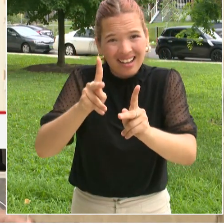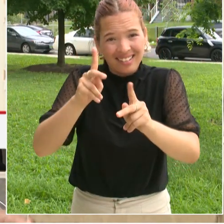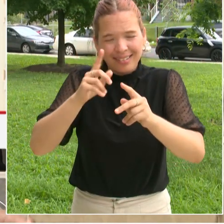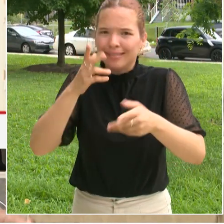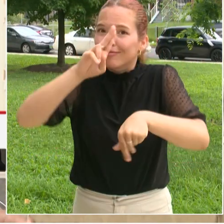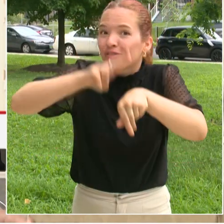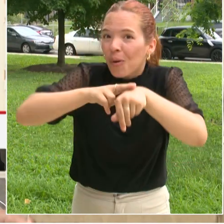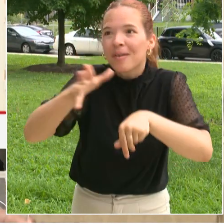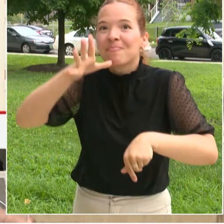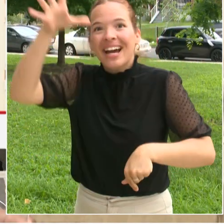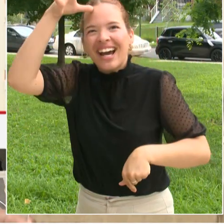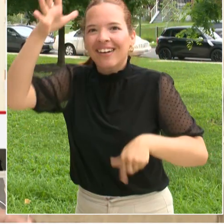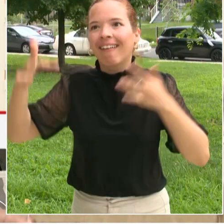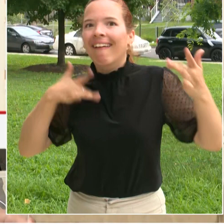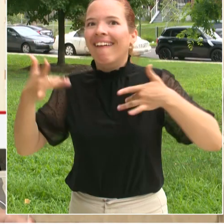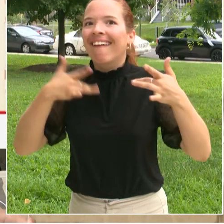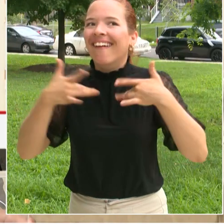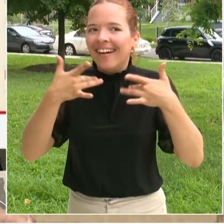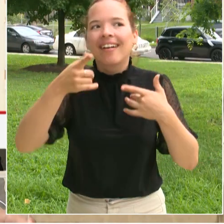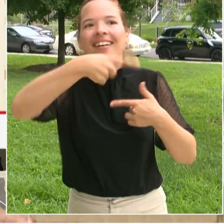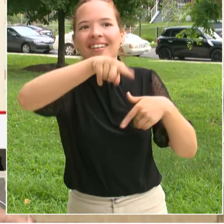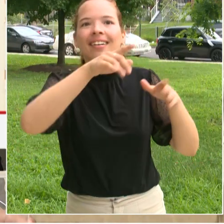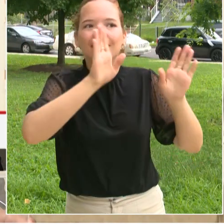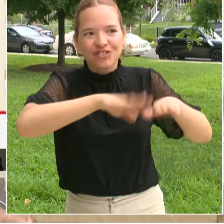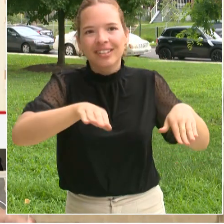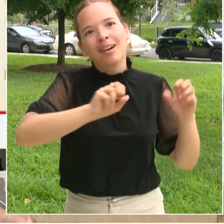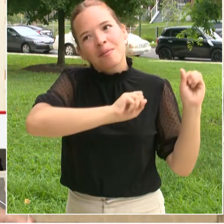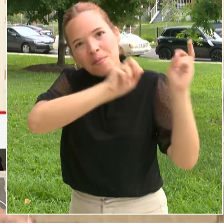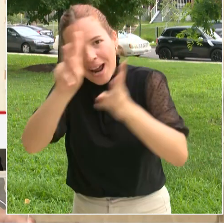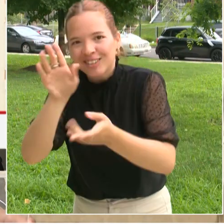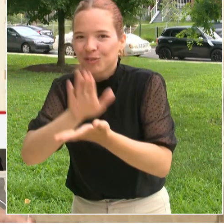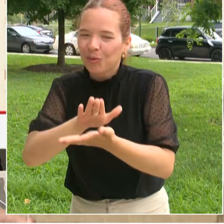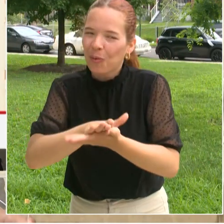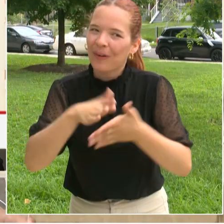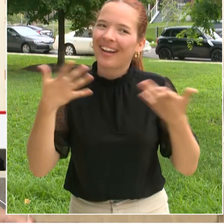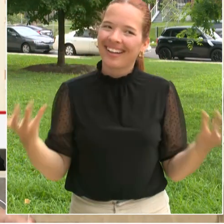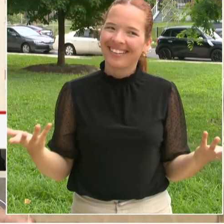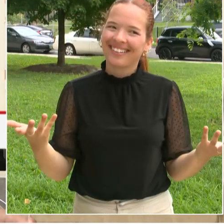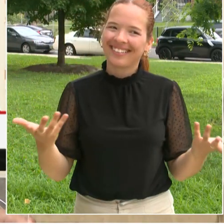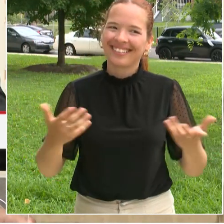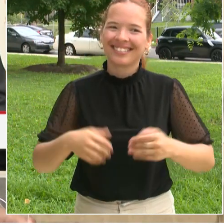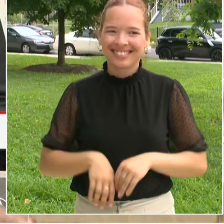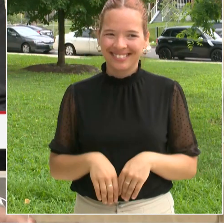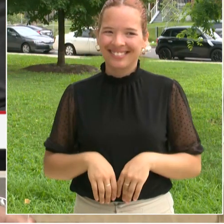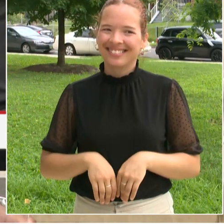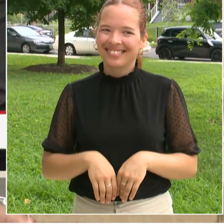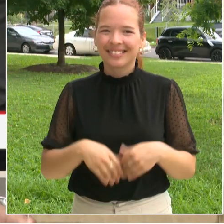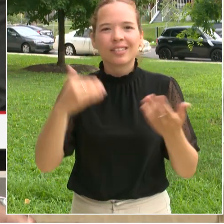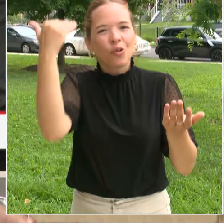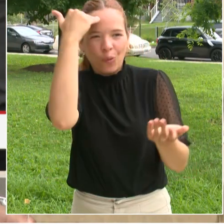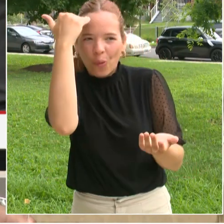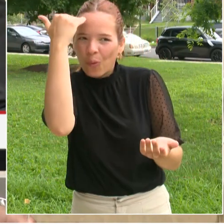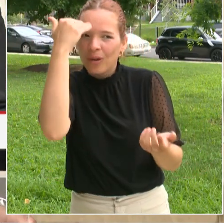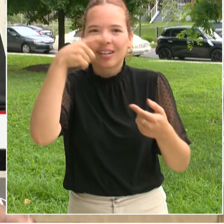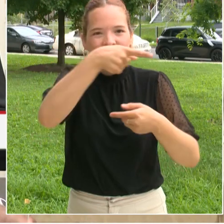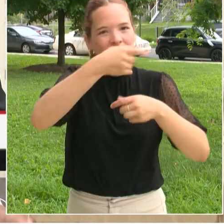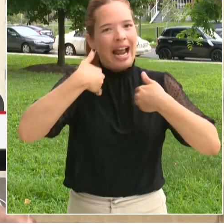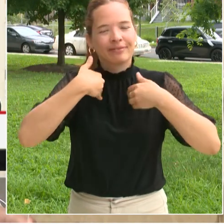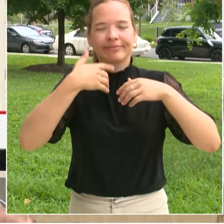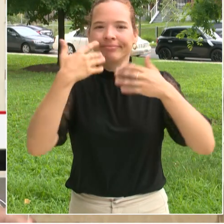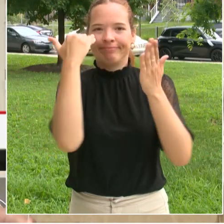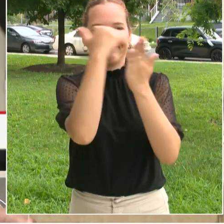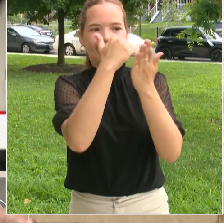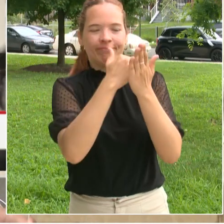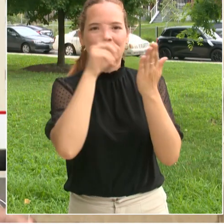of schools and families are preparing at home, we know that you have your checklist. And so we're reminding you to ensure that your